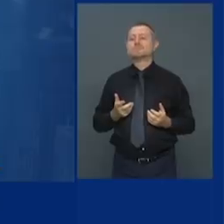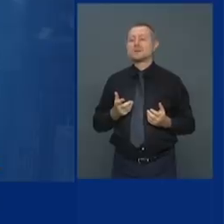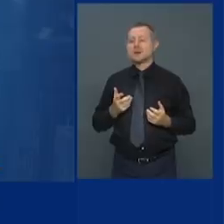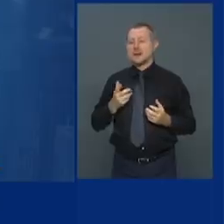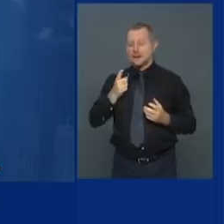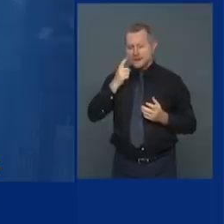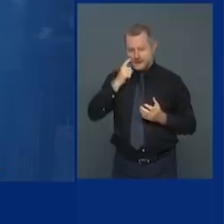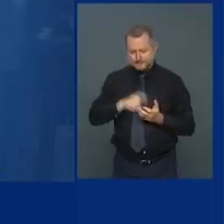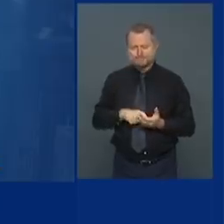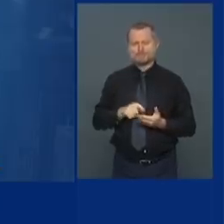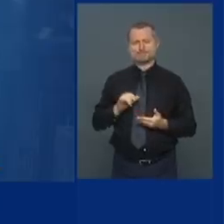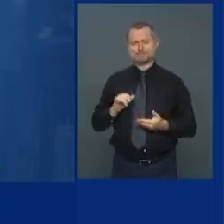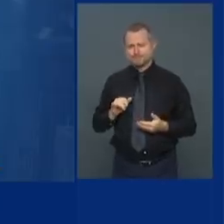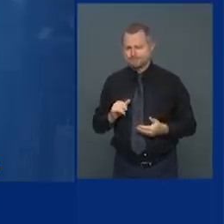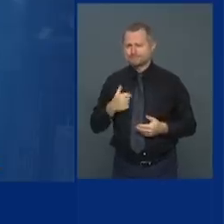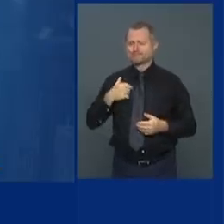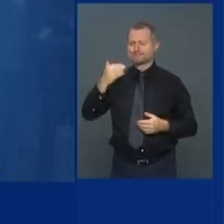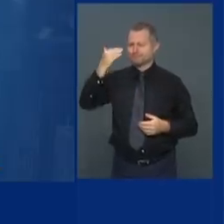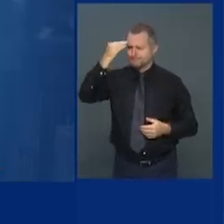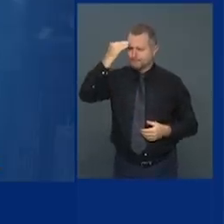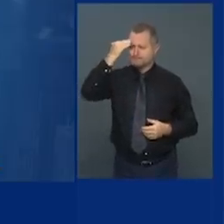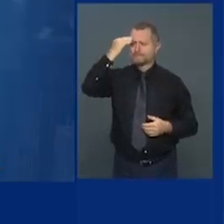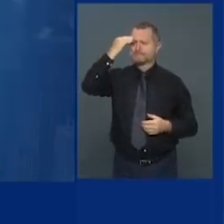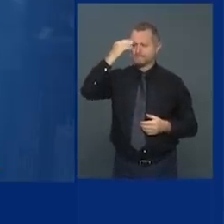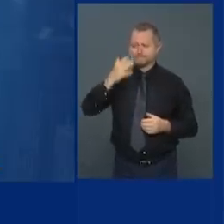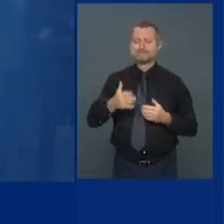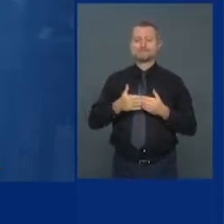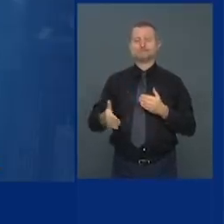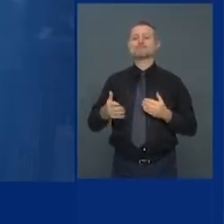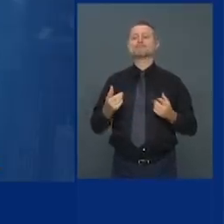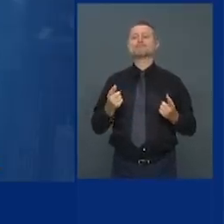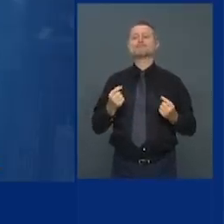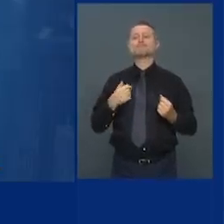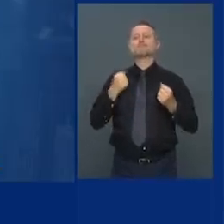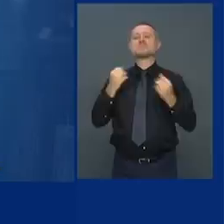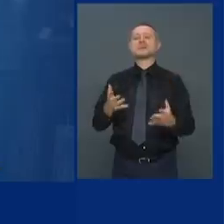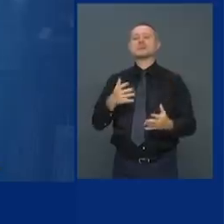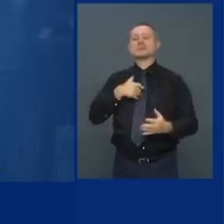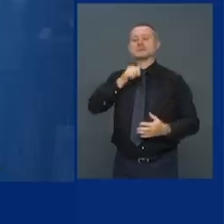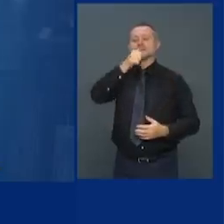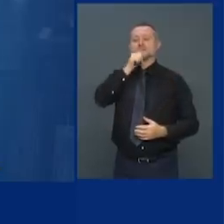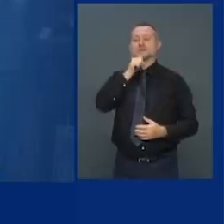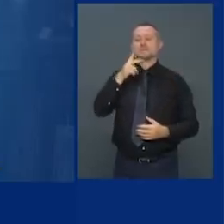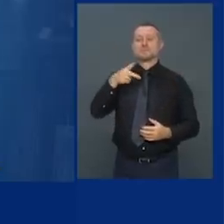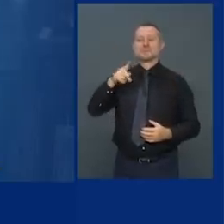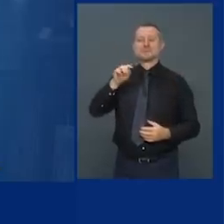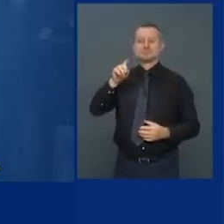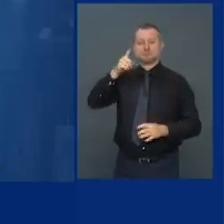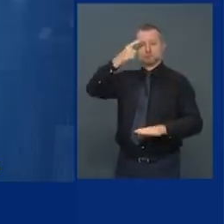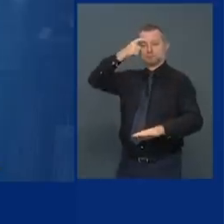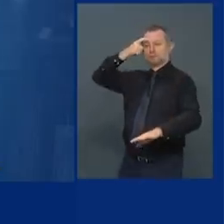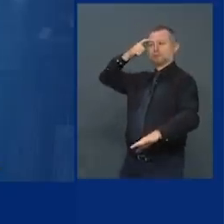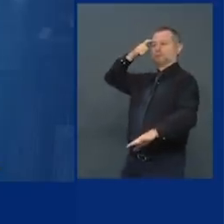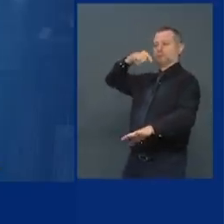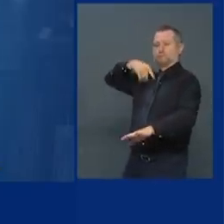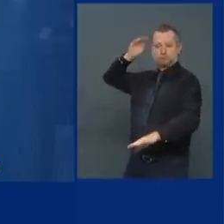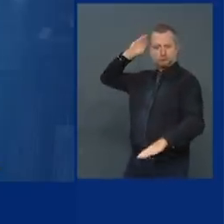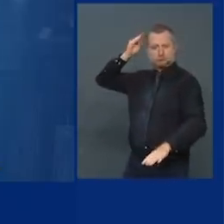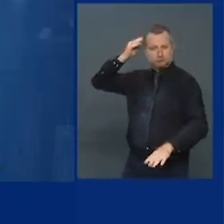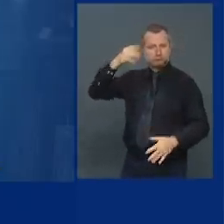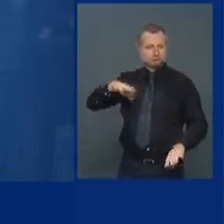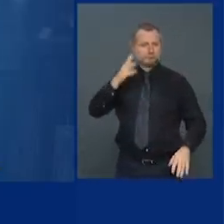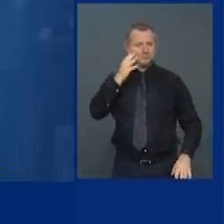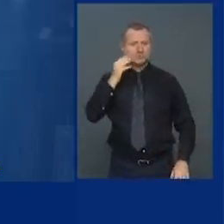You're going to have a lot of PTSD from this period in time. We're already seeing substance abuse up, mental health issues